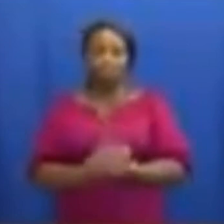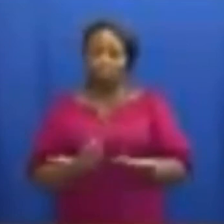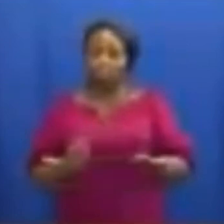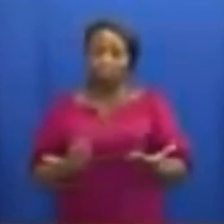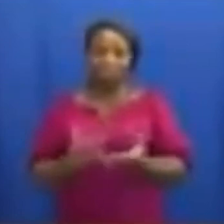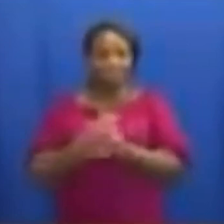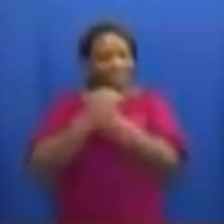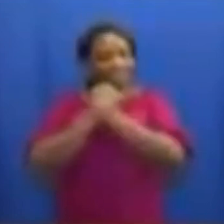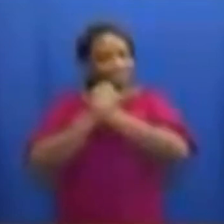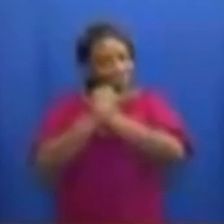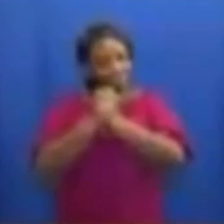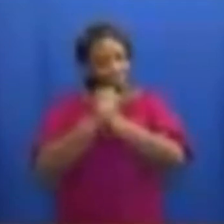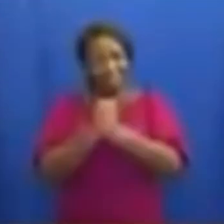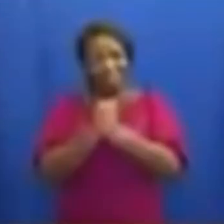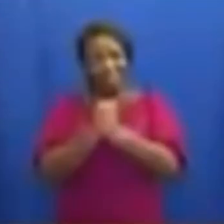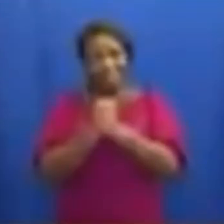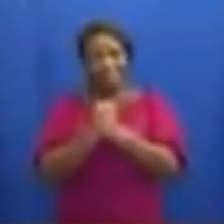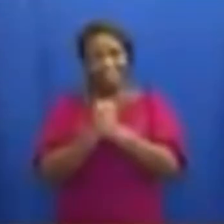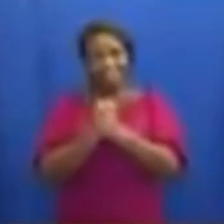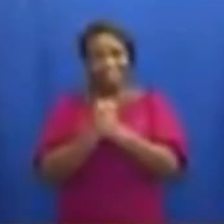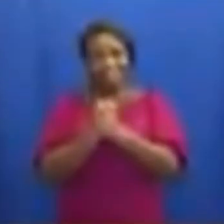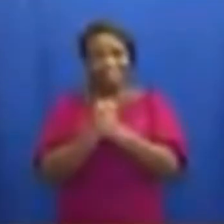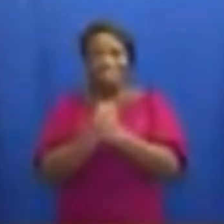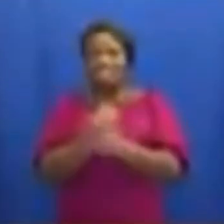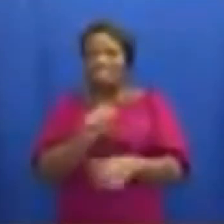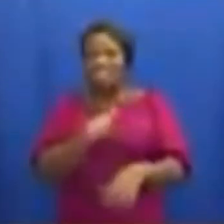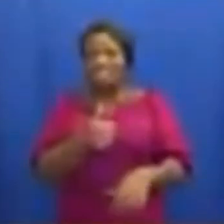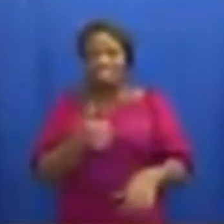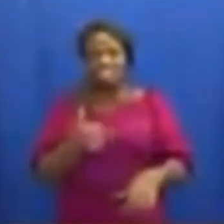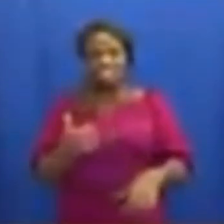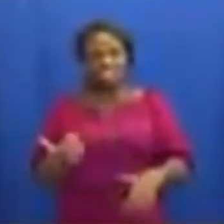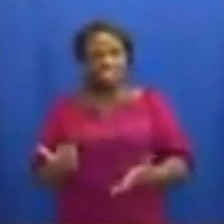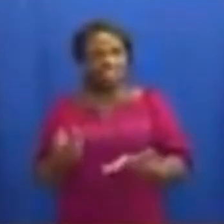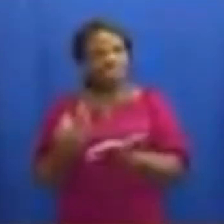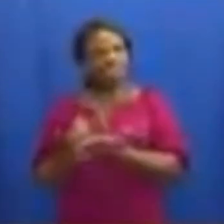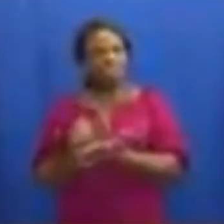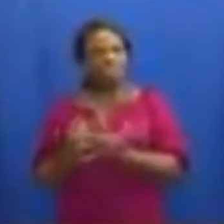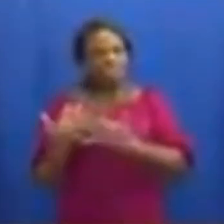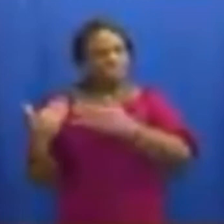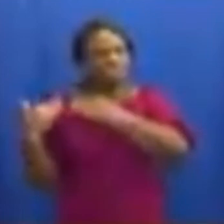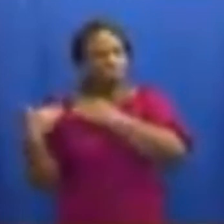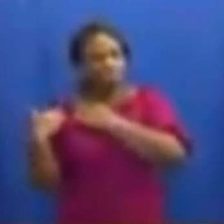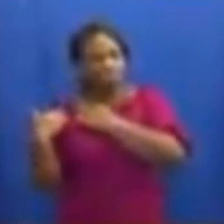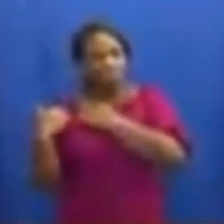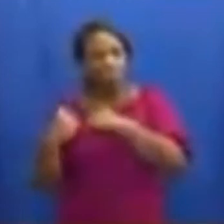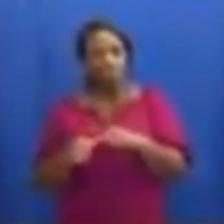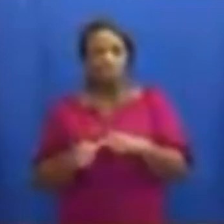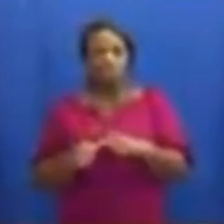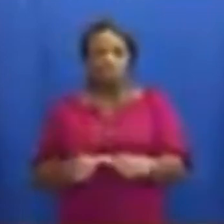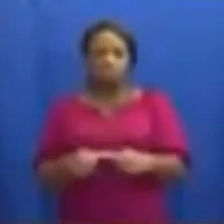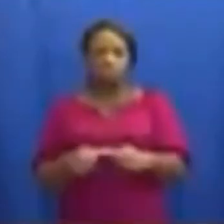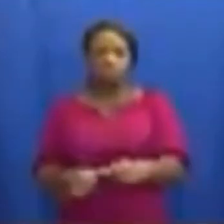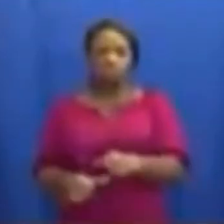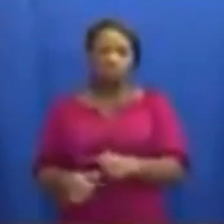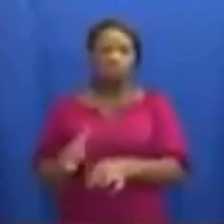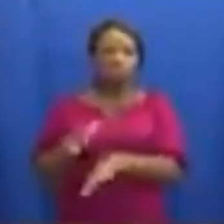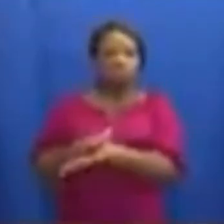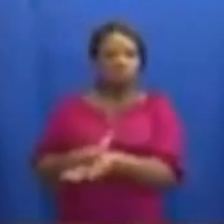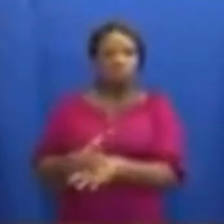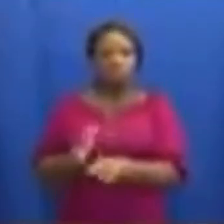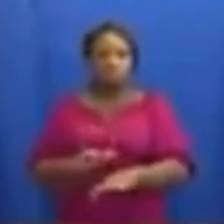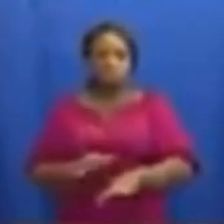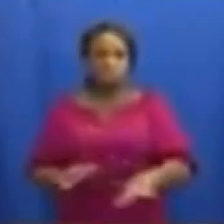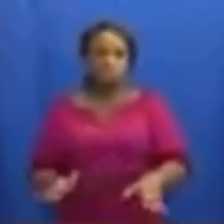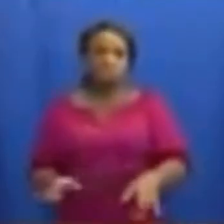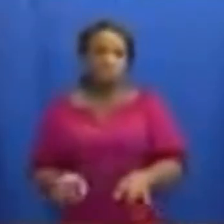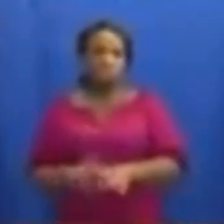appreciate fully the inconvenience and the financial burden, the continued stay at home of children, opposing